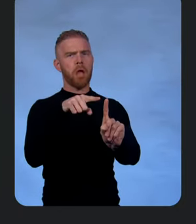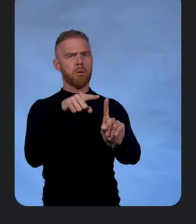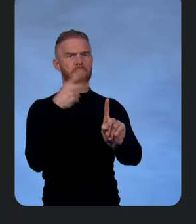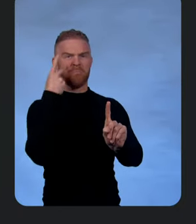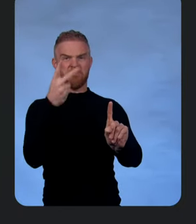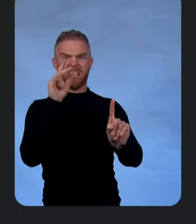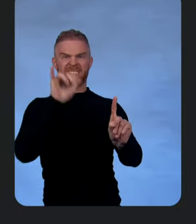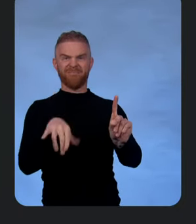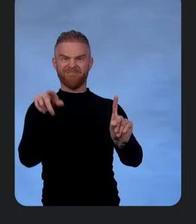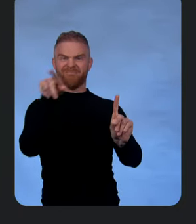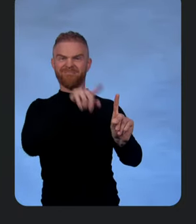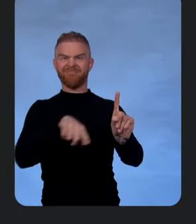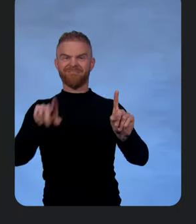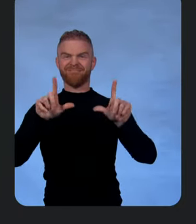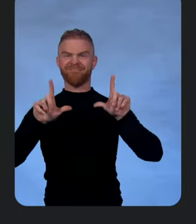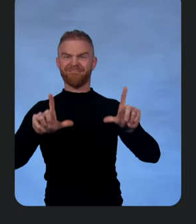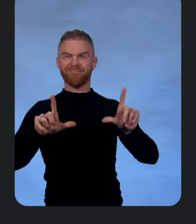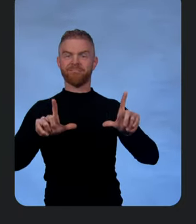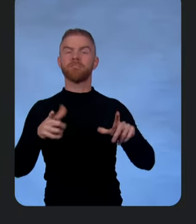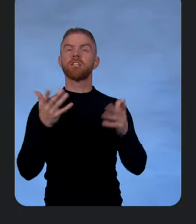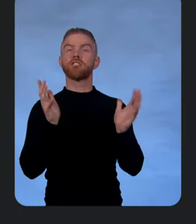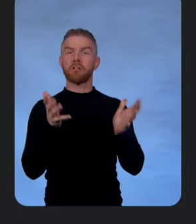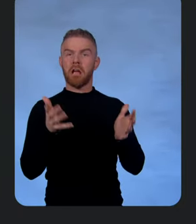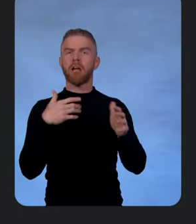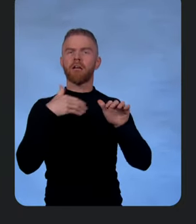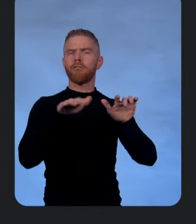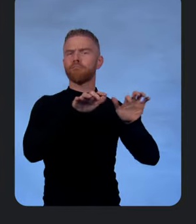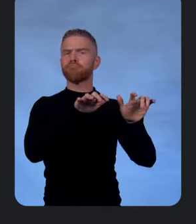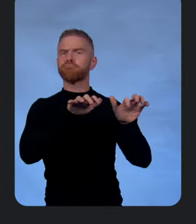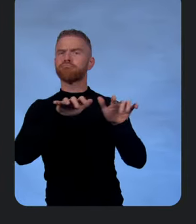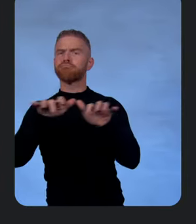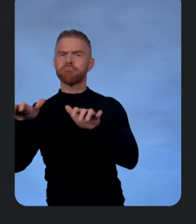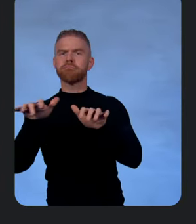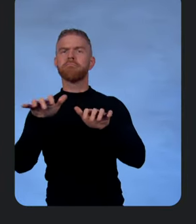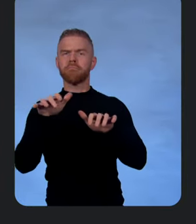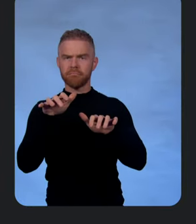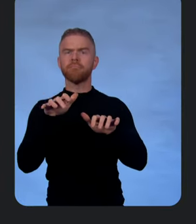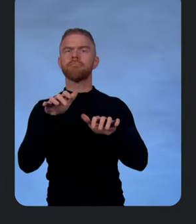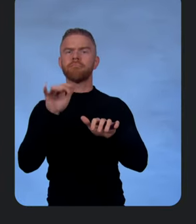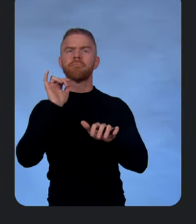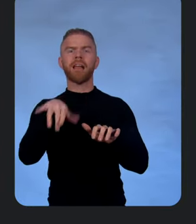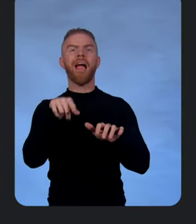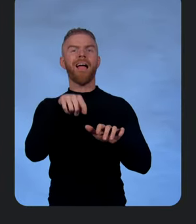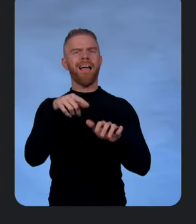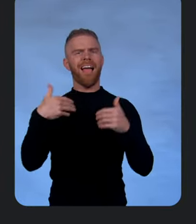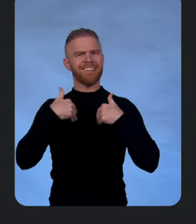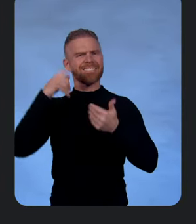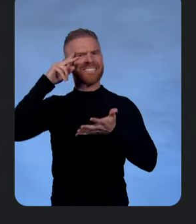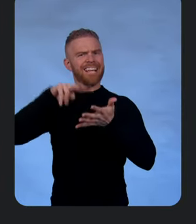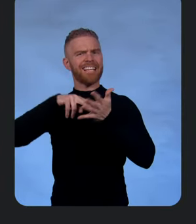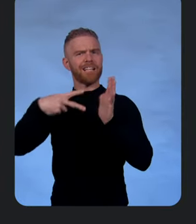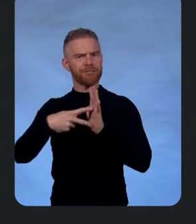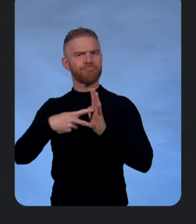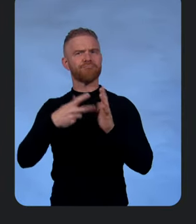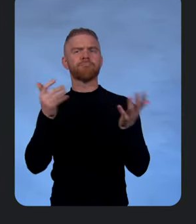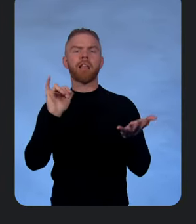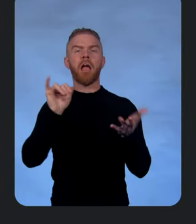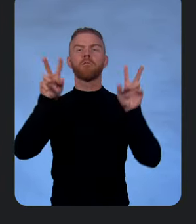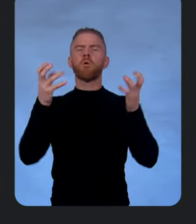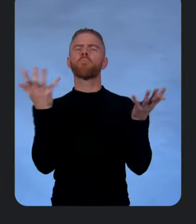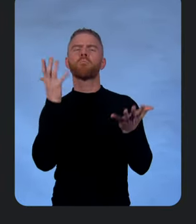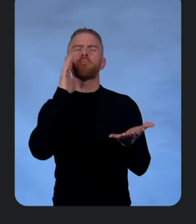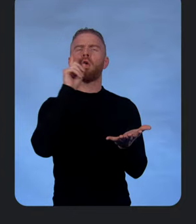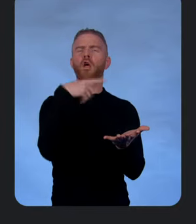And here in the chat agent, you can provide an intent-based prompt, like, what would look good